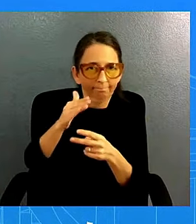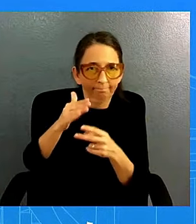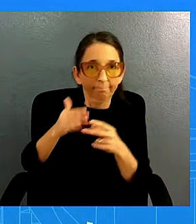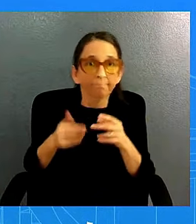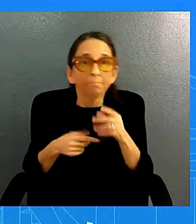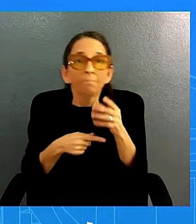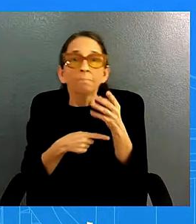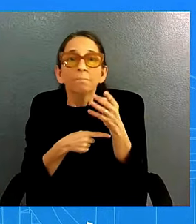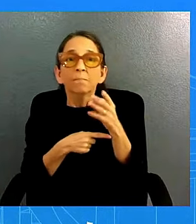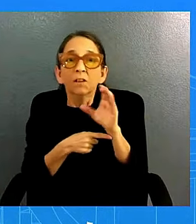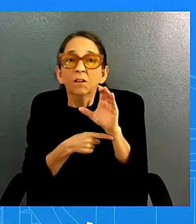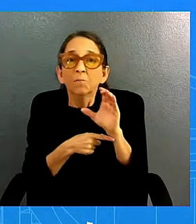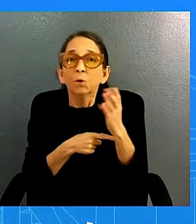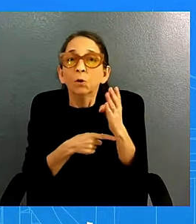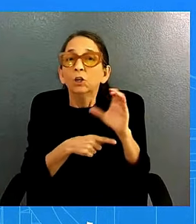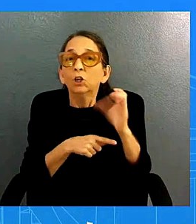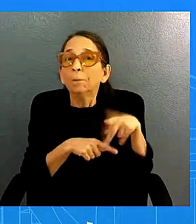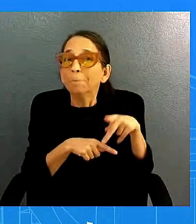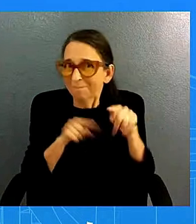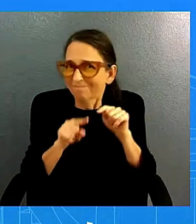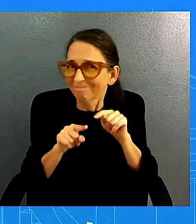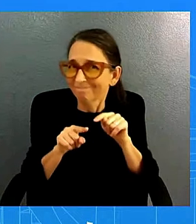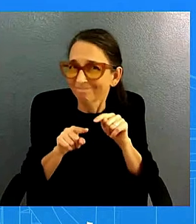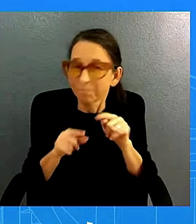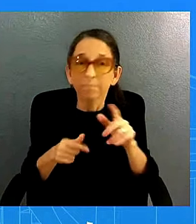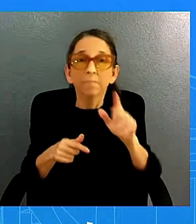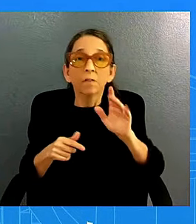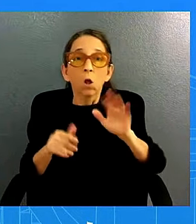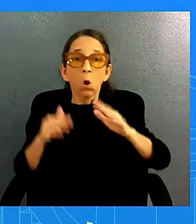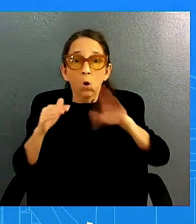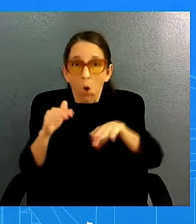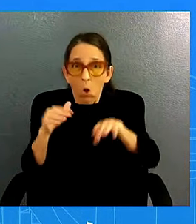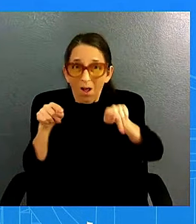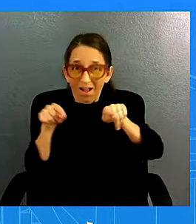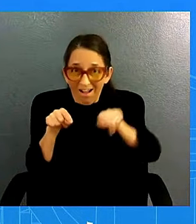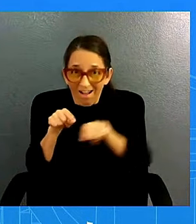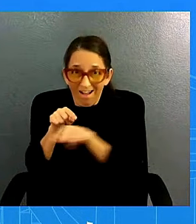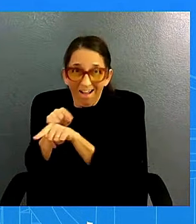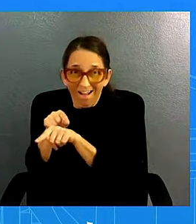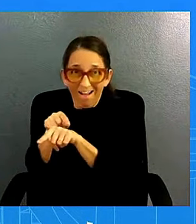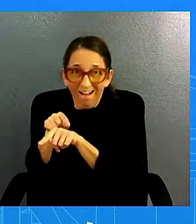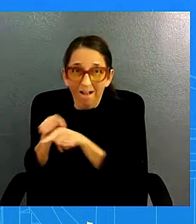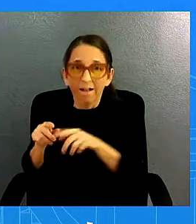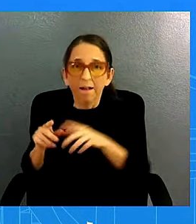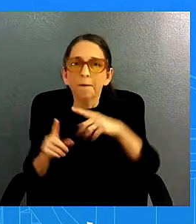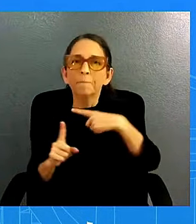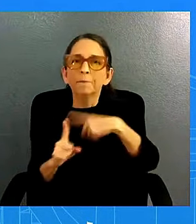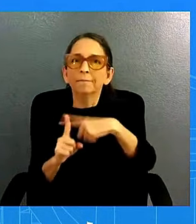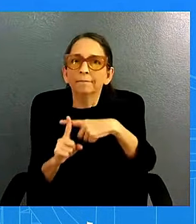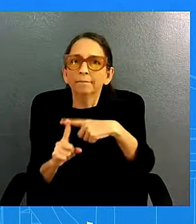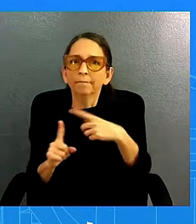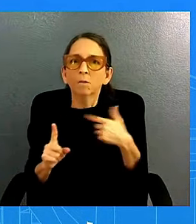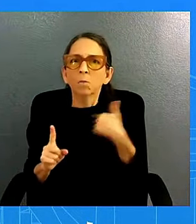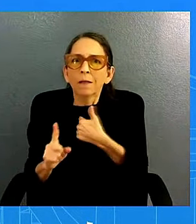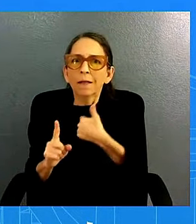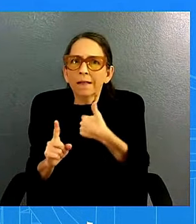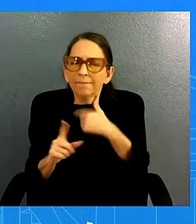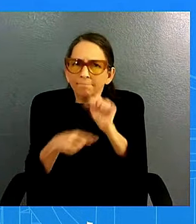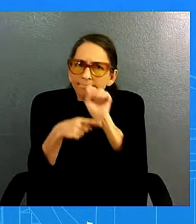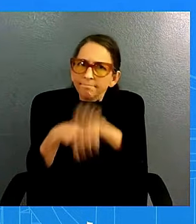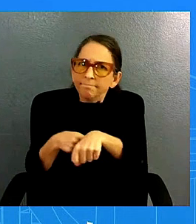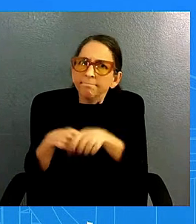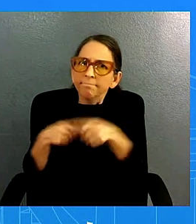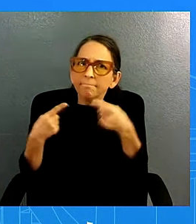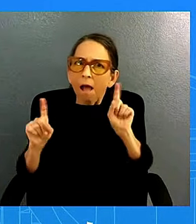because they're the lowest we beat the most optimistic forecast when it came to unemployment if next slide please um